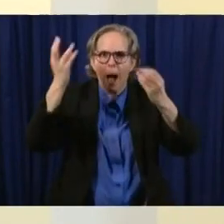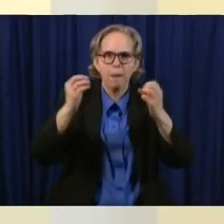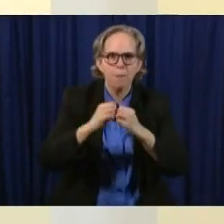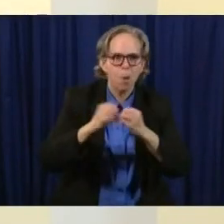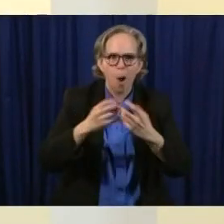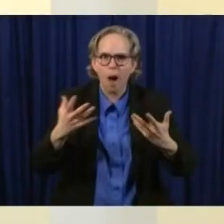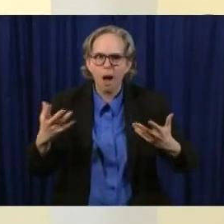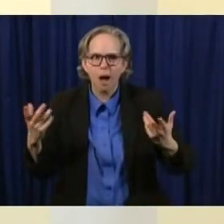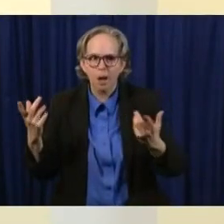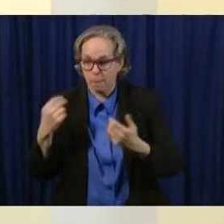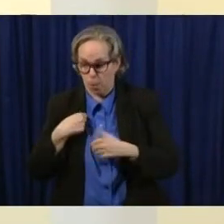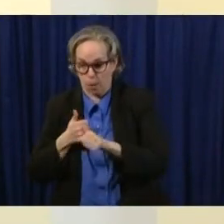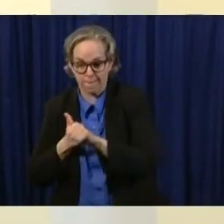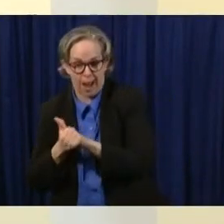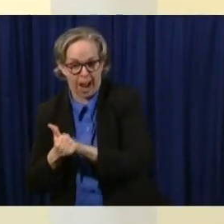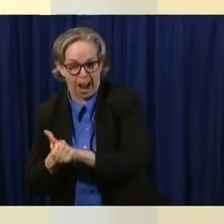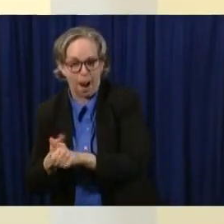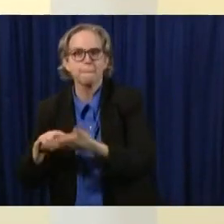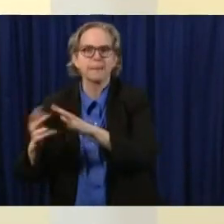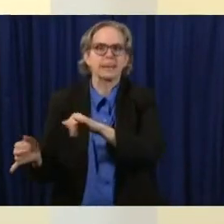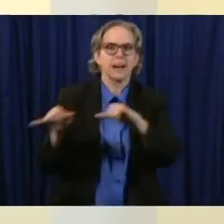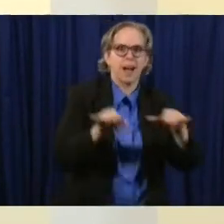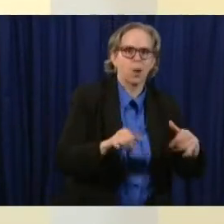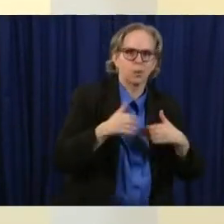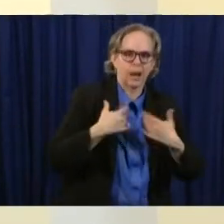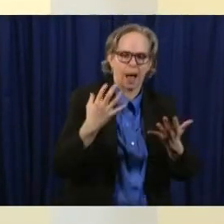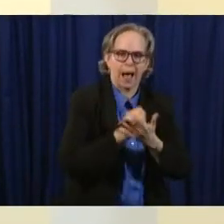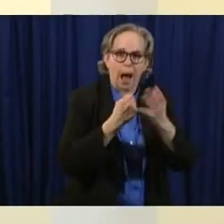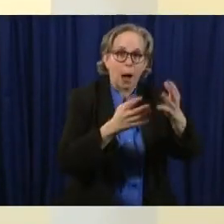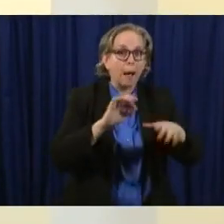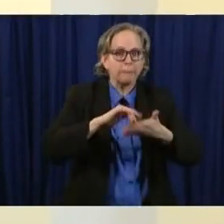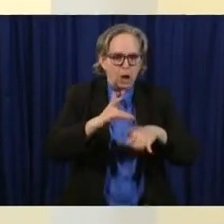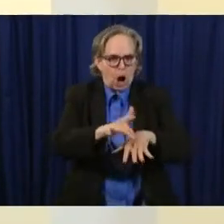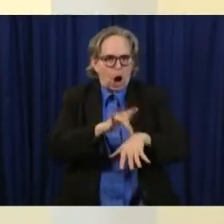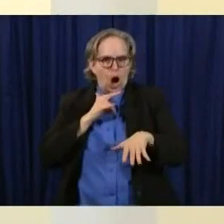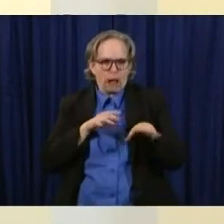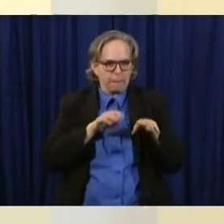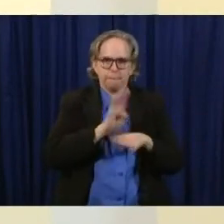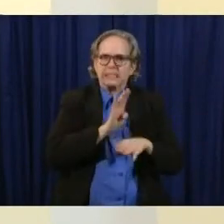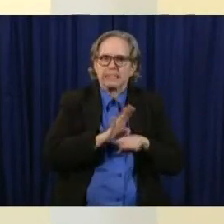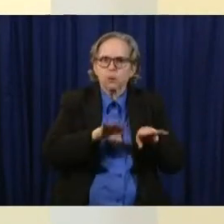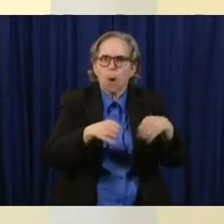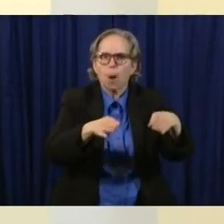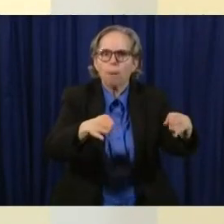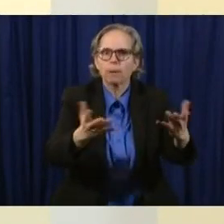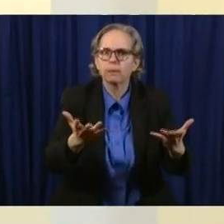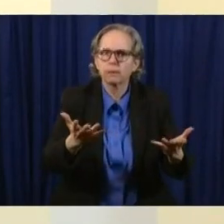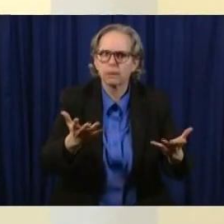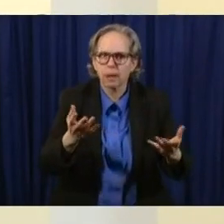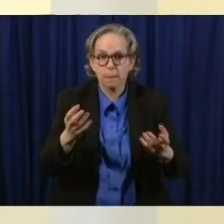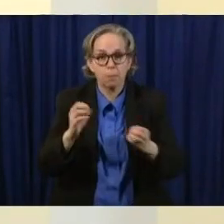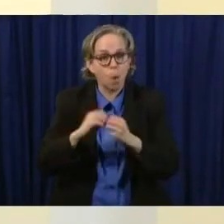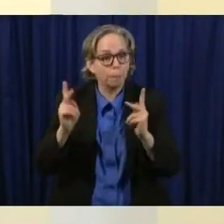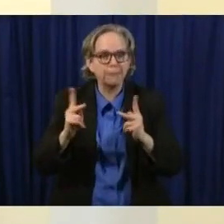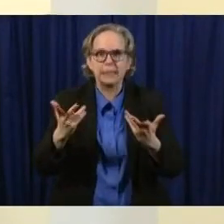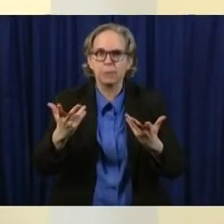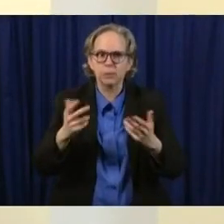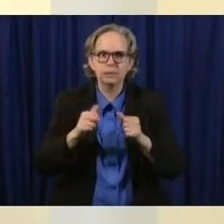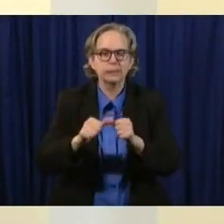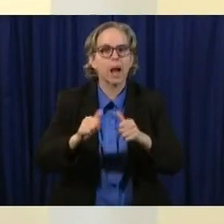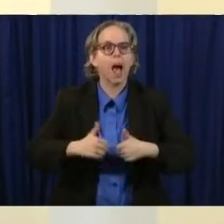we get out of it and the more people that will live with us to be at that next thanksgiving table that next graduation